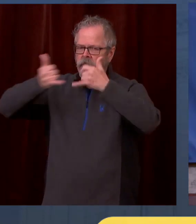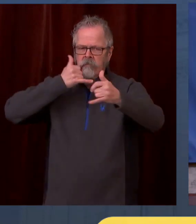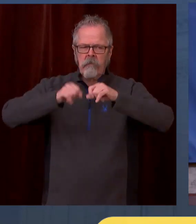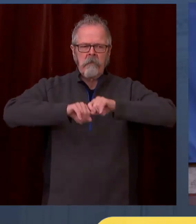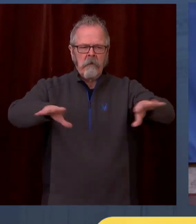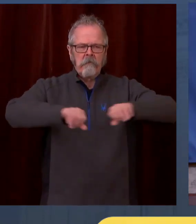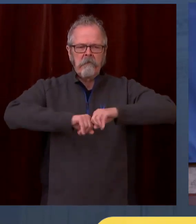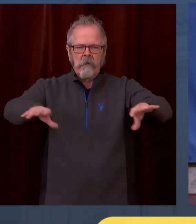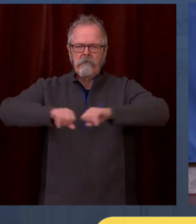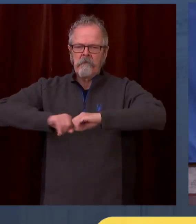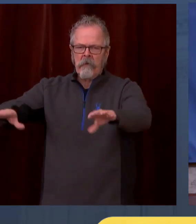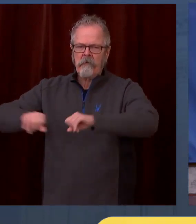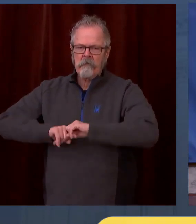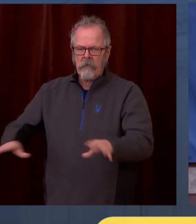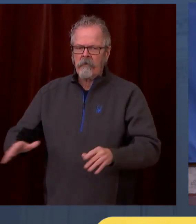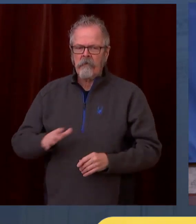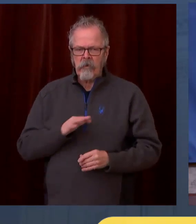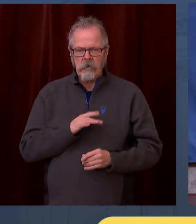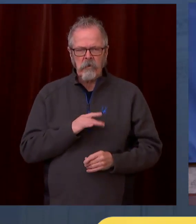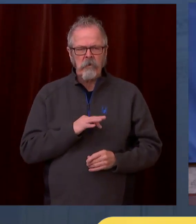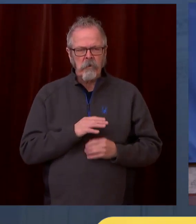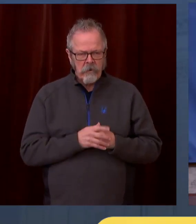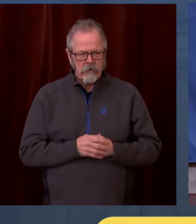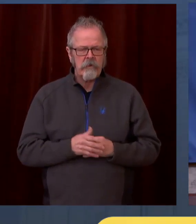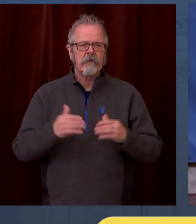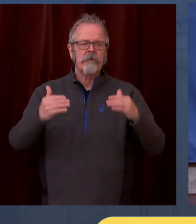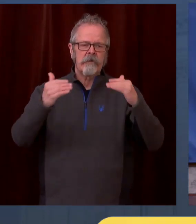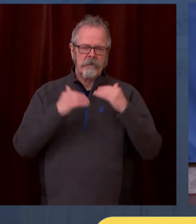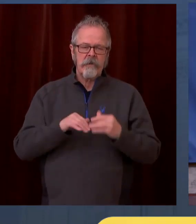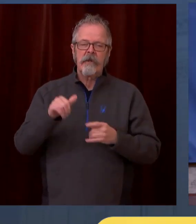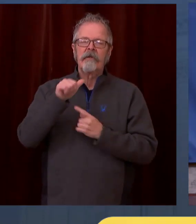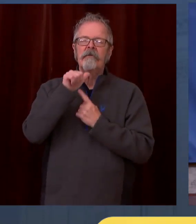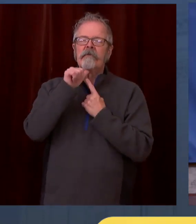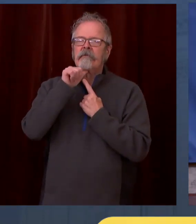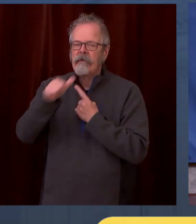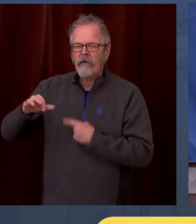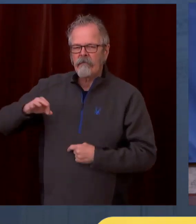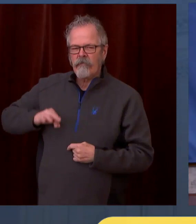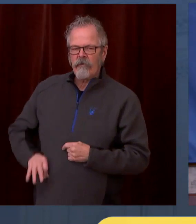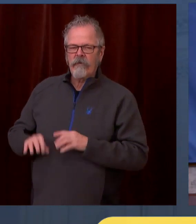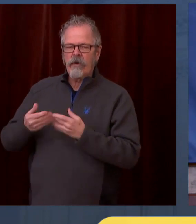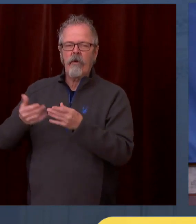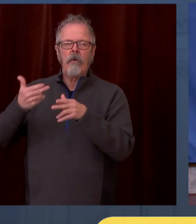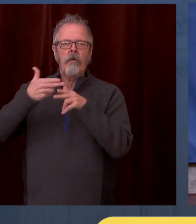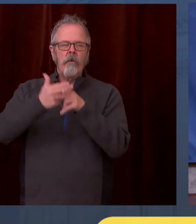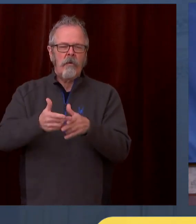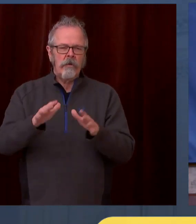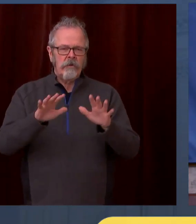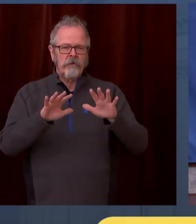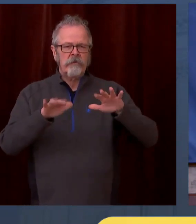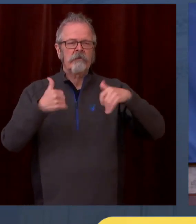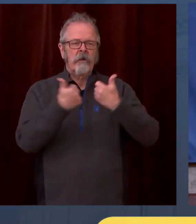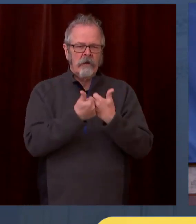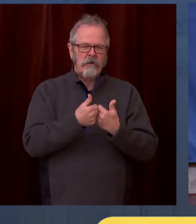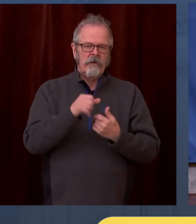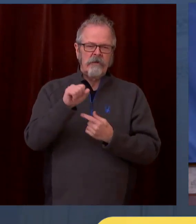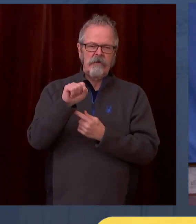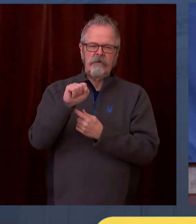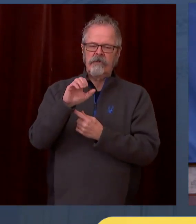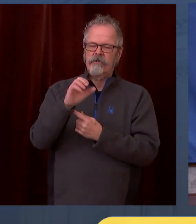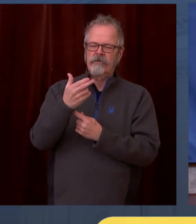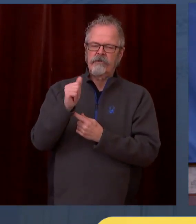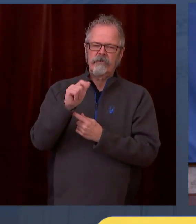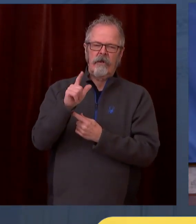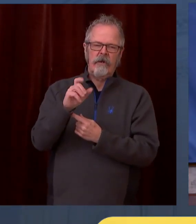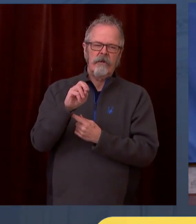are also stepping up to help any entity have the tools to organize their max vaccination site.